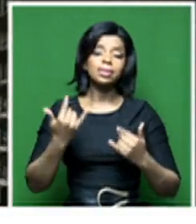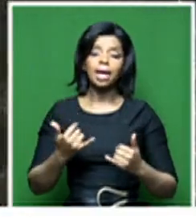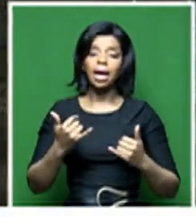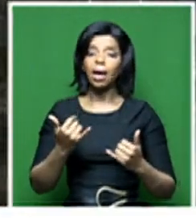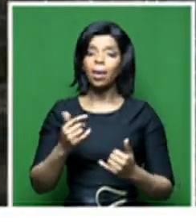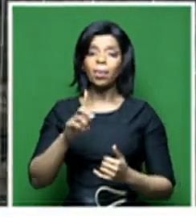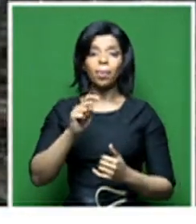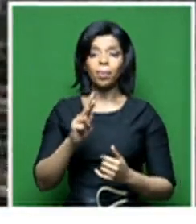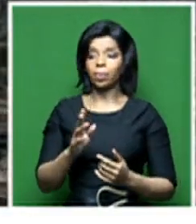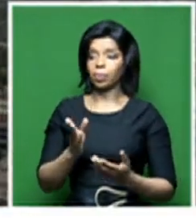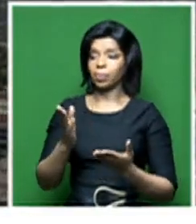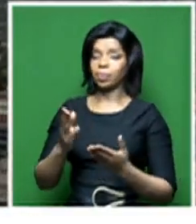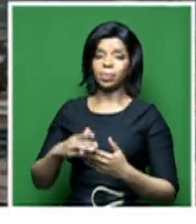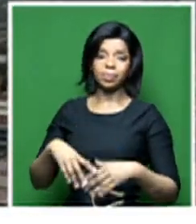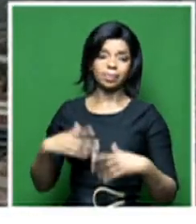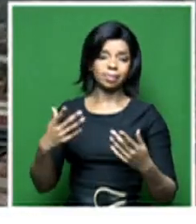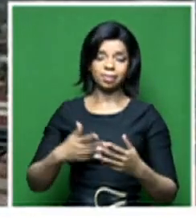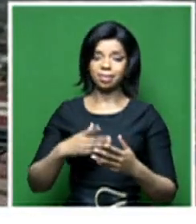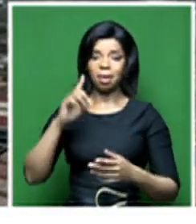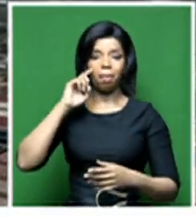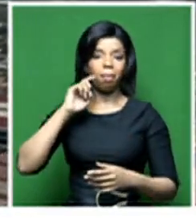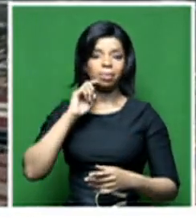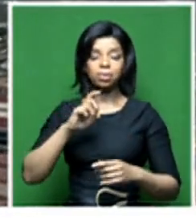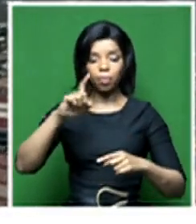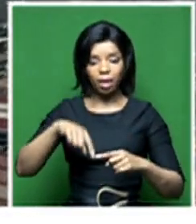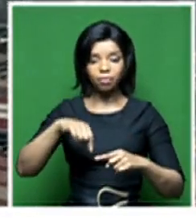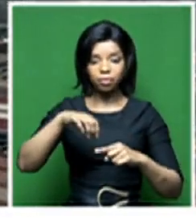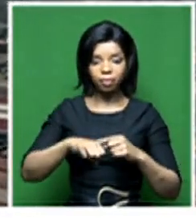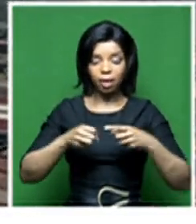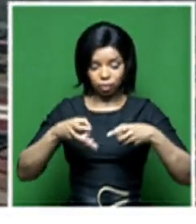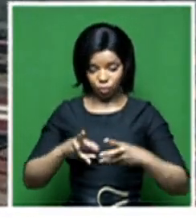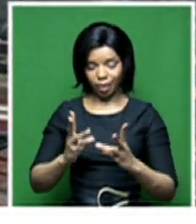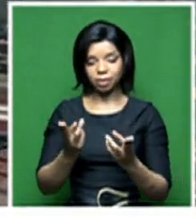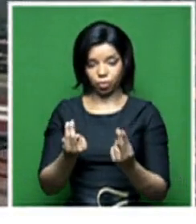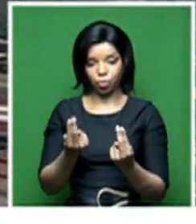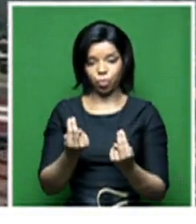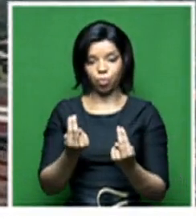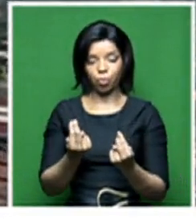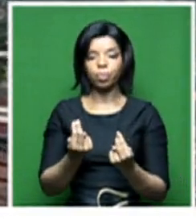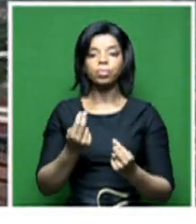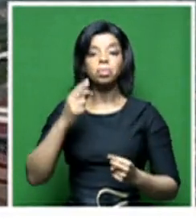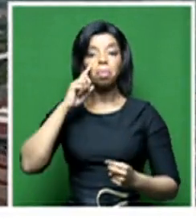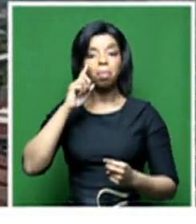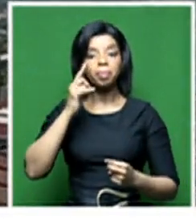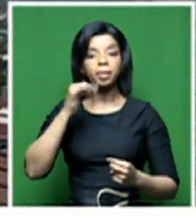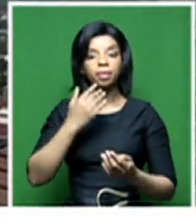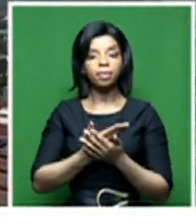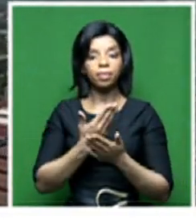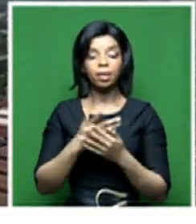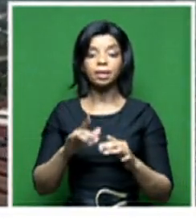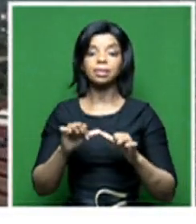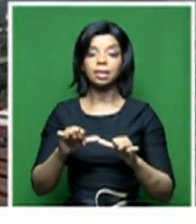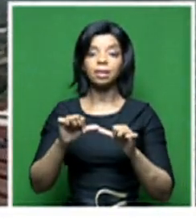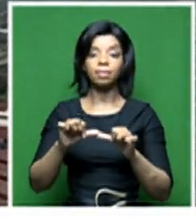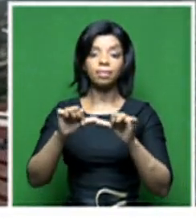now outdated and we need to find new ways to fund it if it's going to survive because otherwise it's going